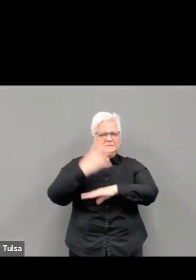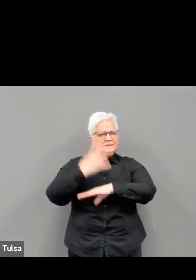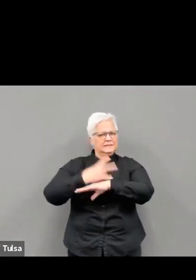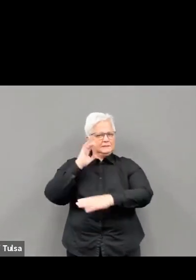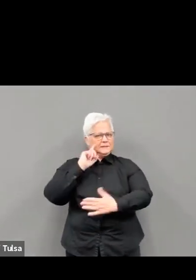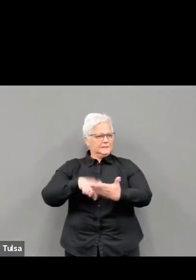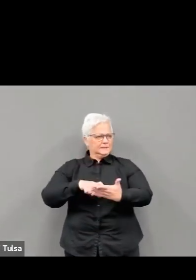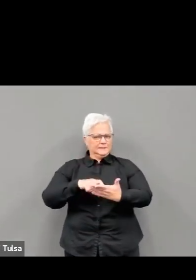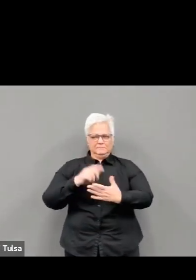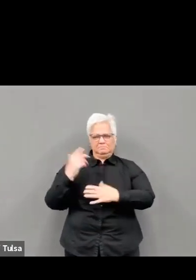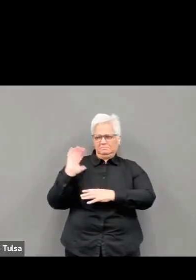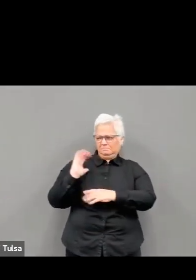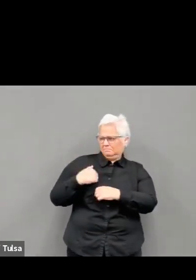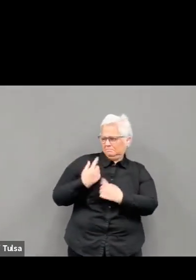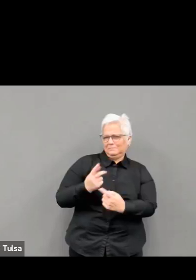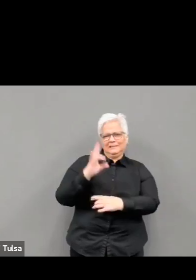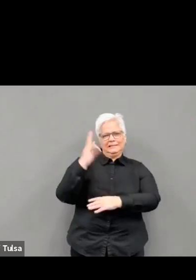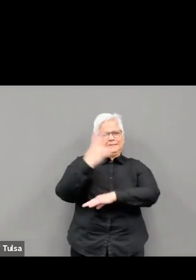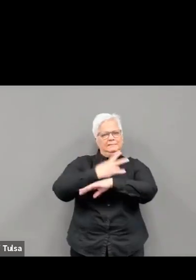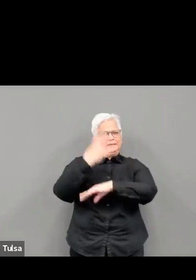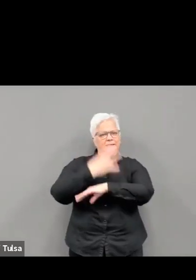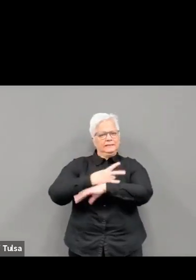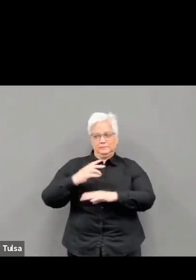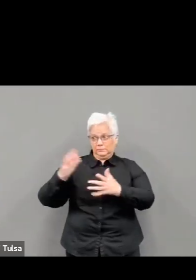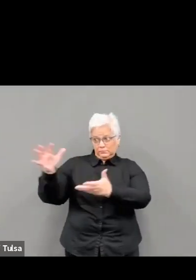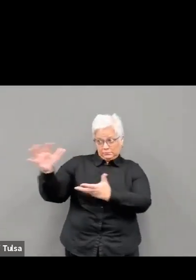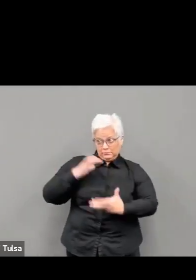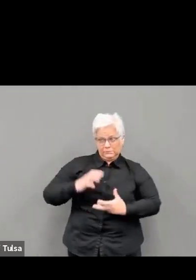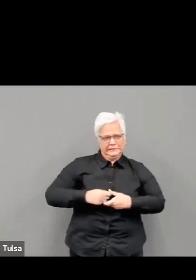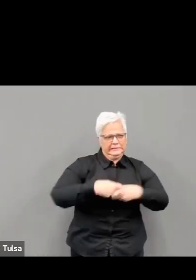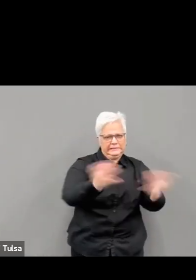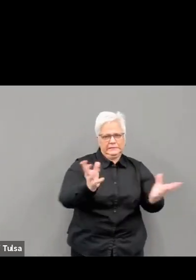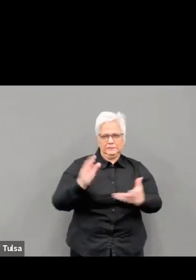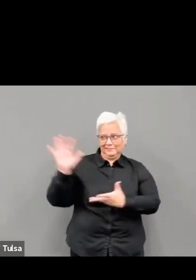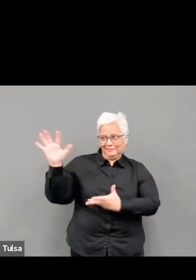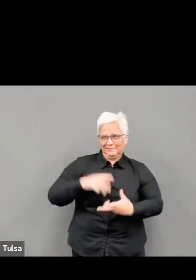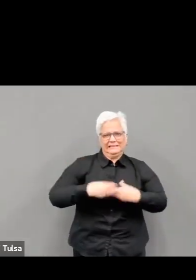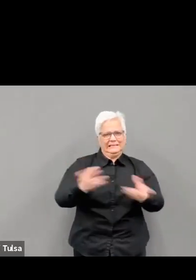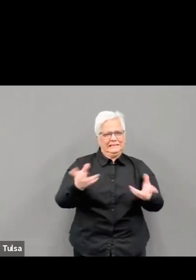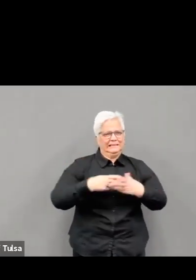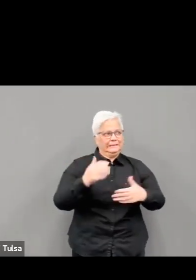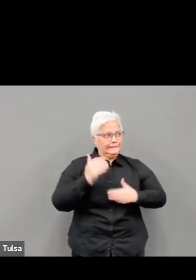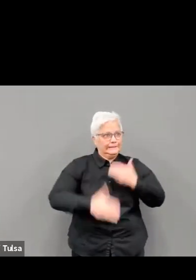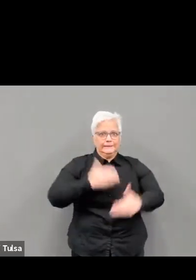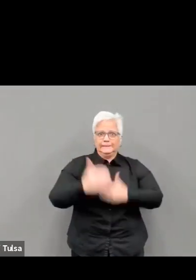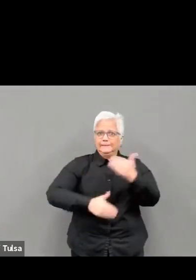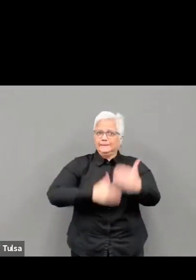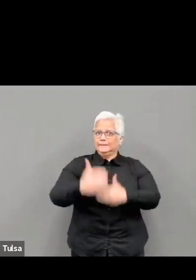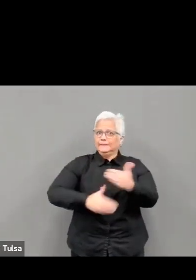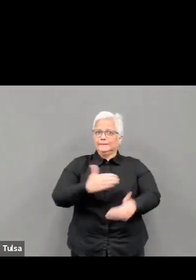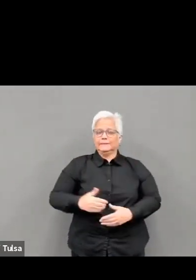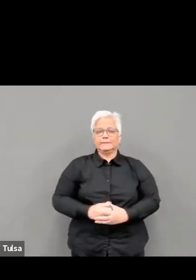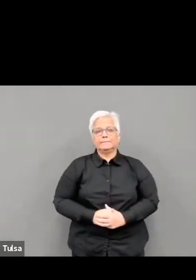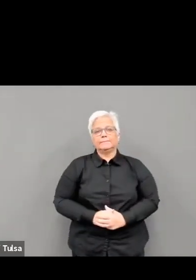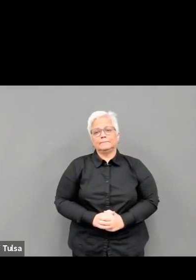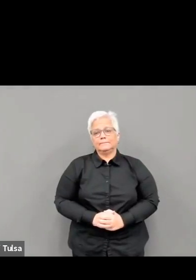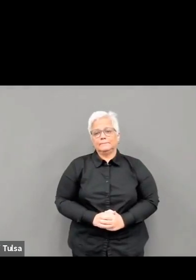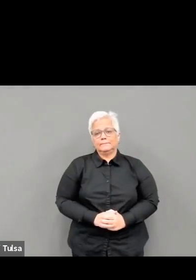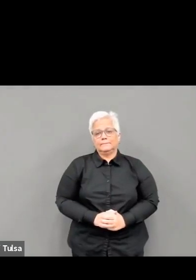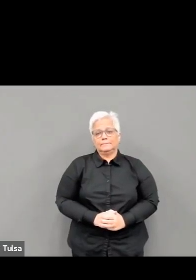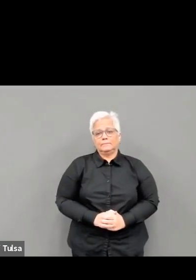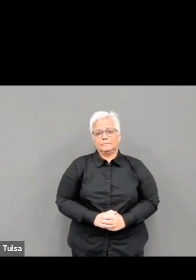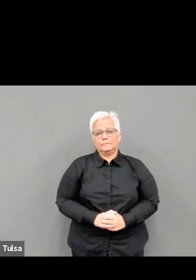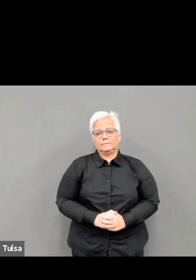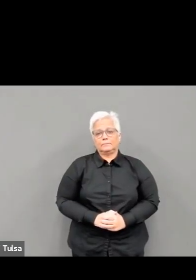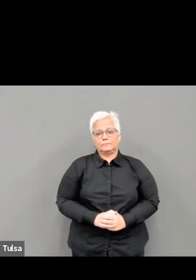doses. There have been more than 161,338 doses administered in Tulsa County and